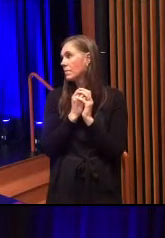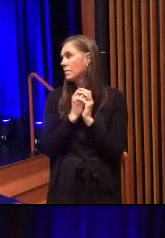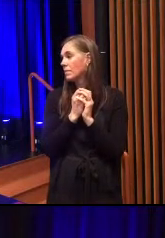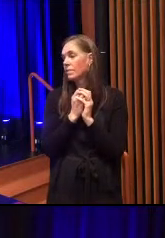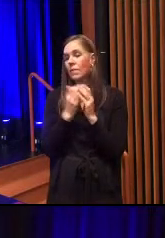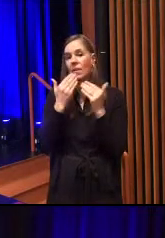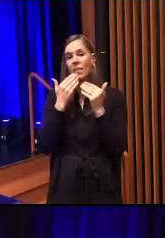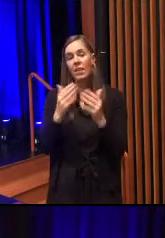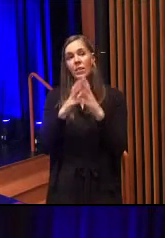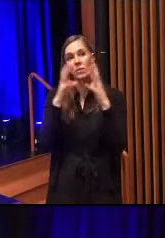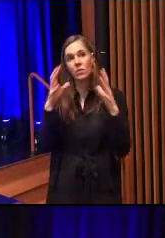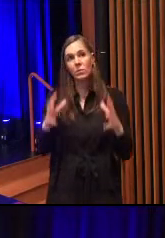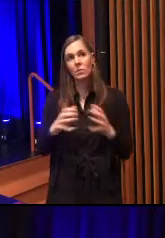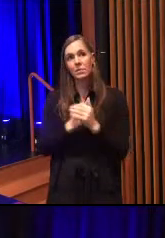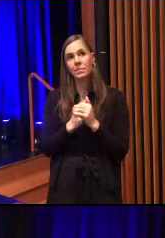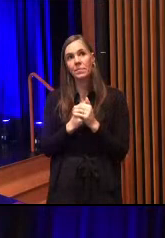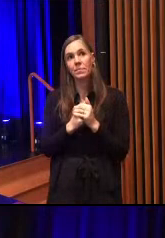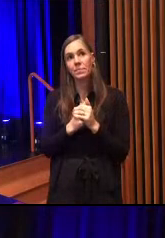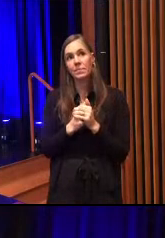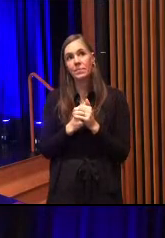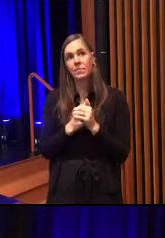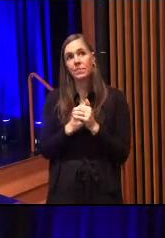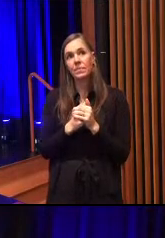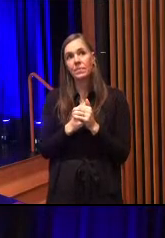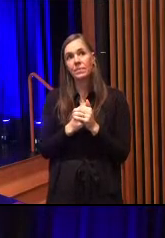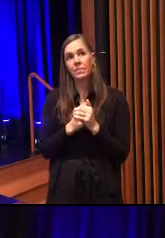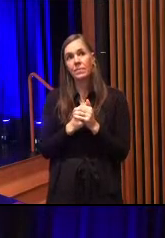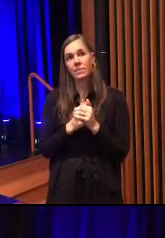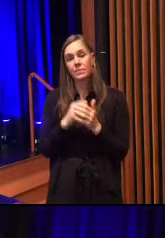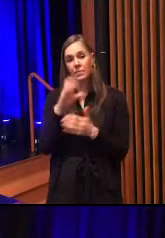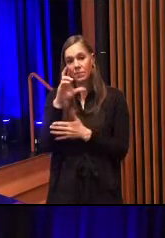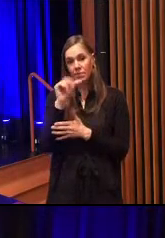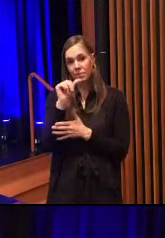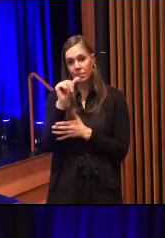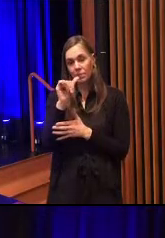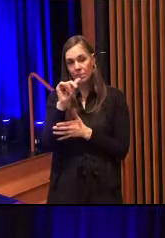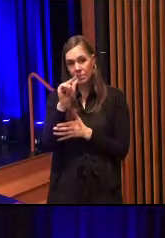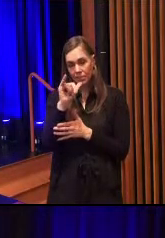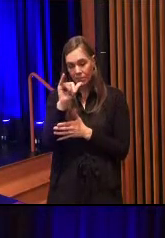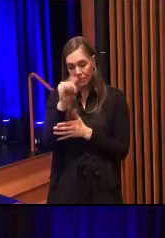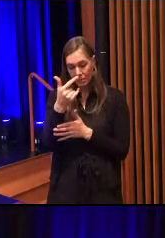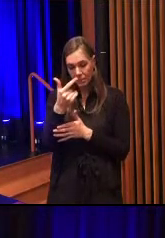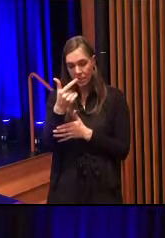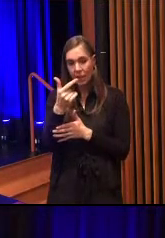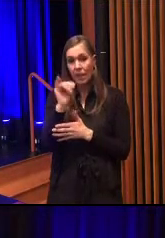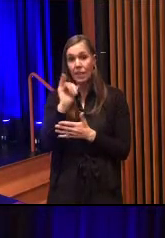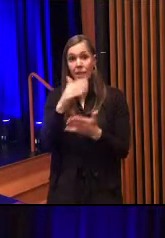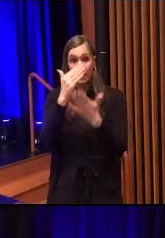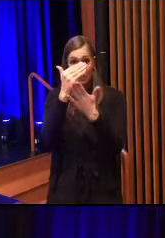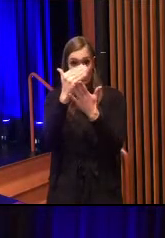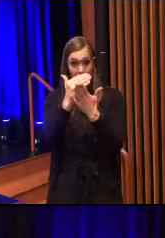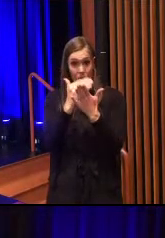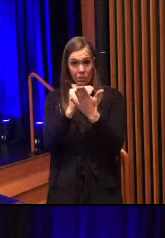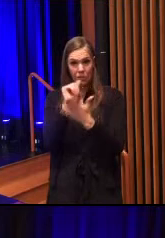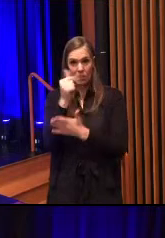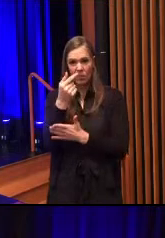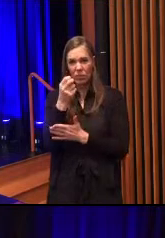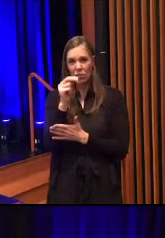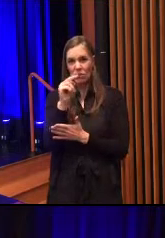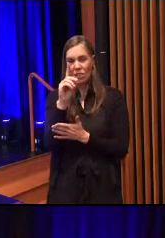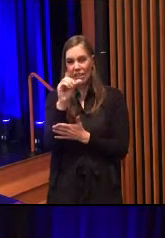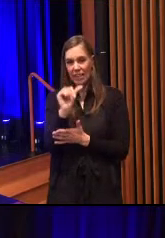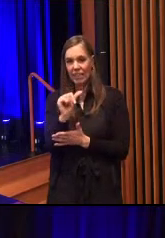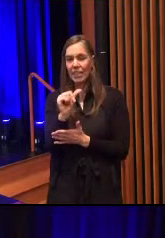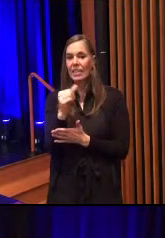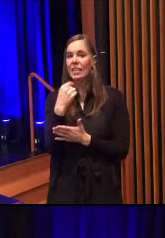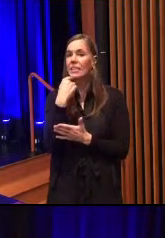Thank you very kindly, councilor Craig. The agenda gives remarks